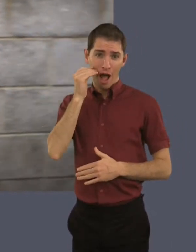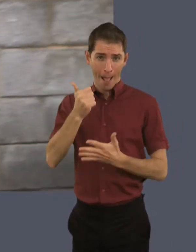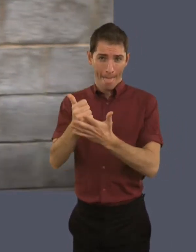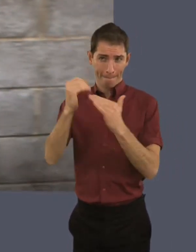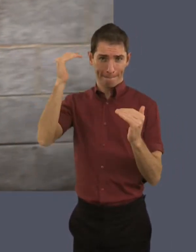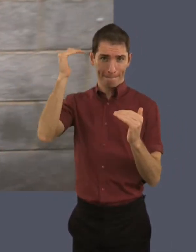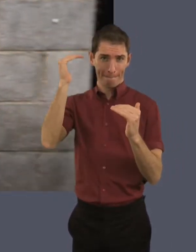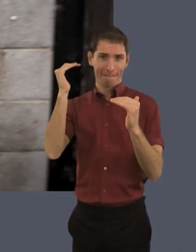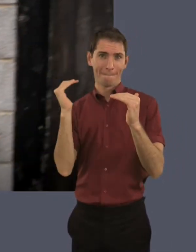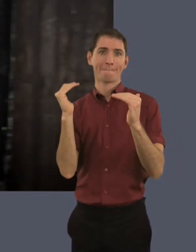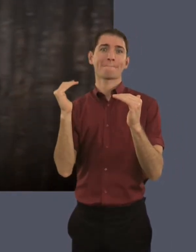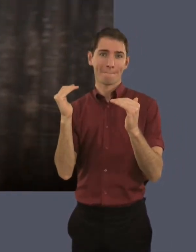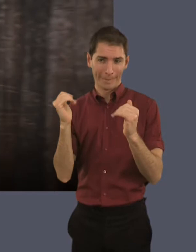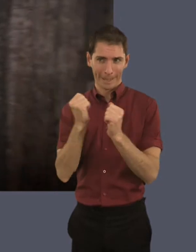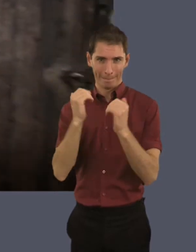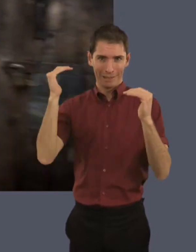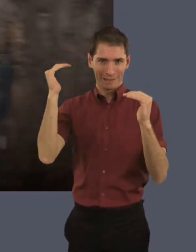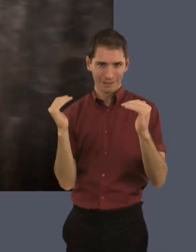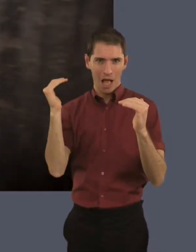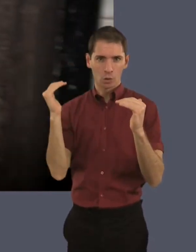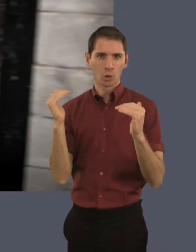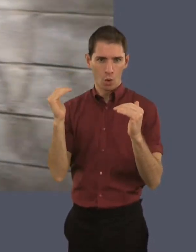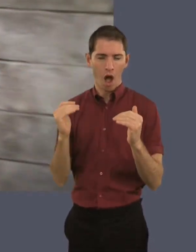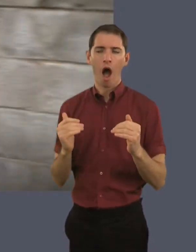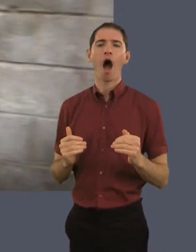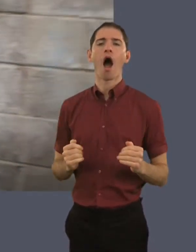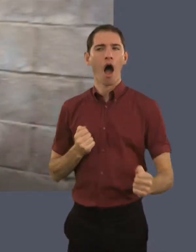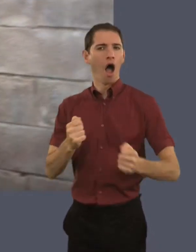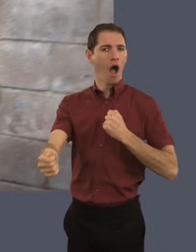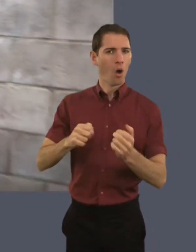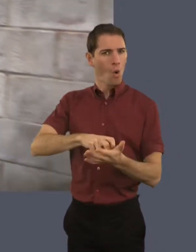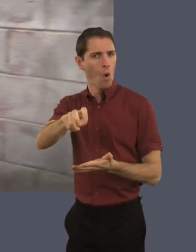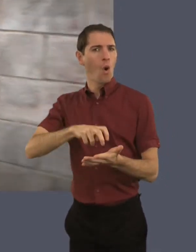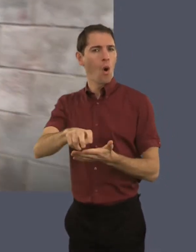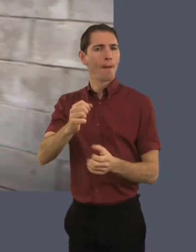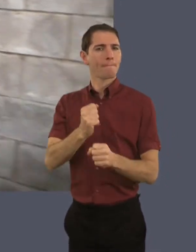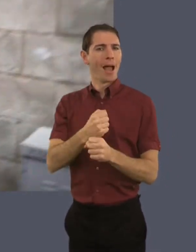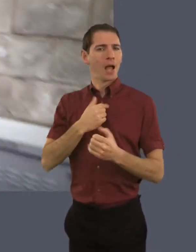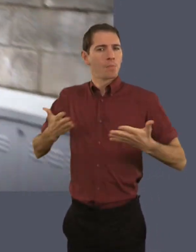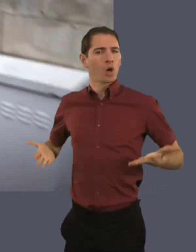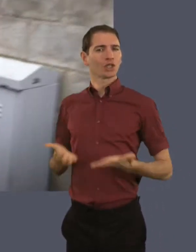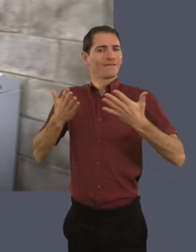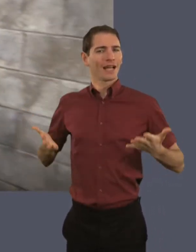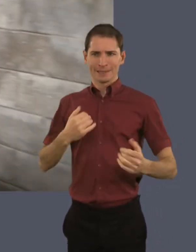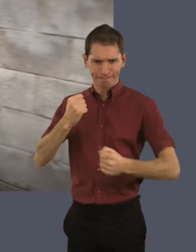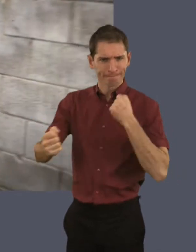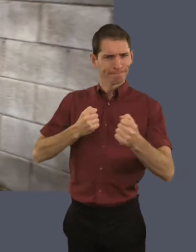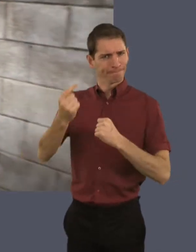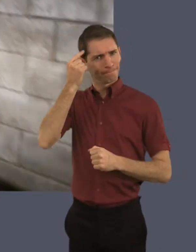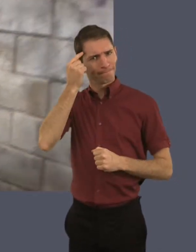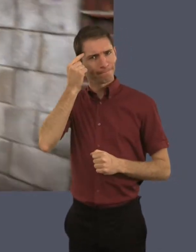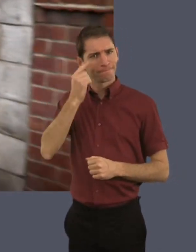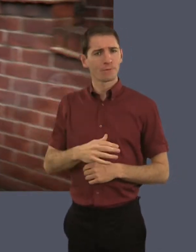to do for you. It's going to help with your sugar level. It's going to keep it down. And so it motivates me.